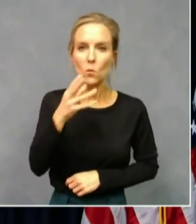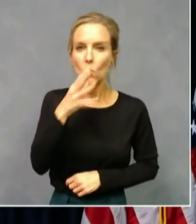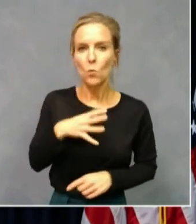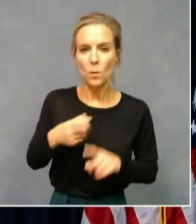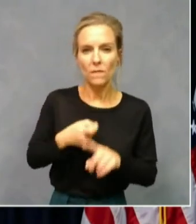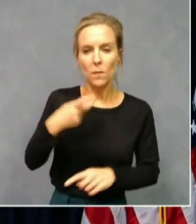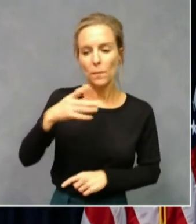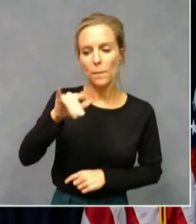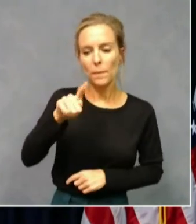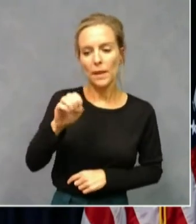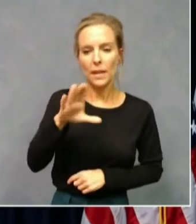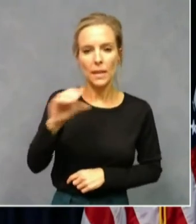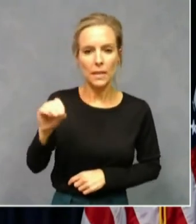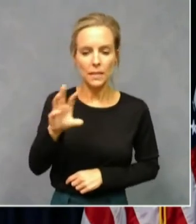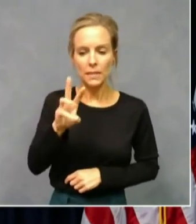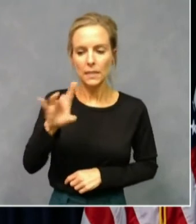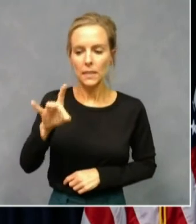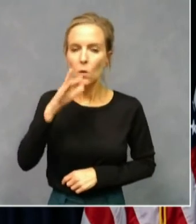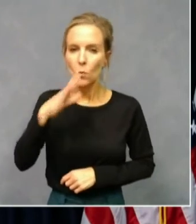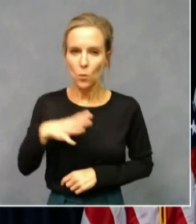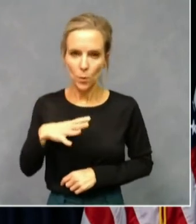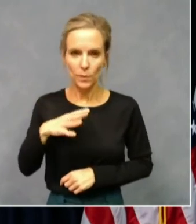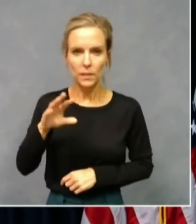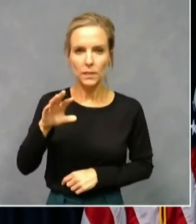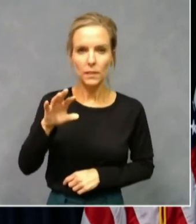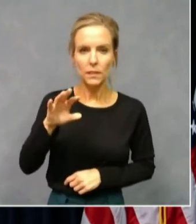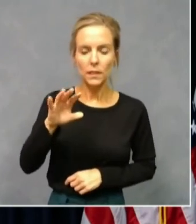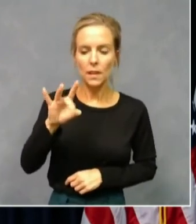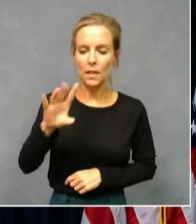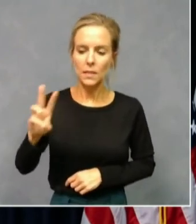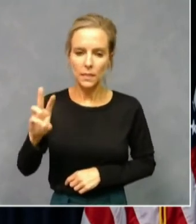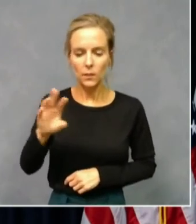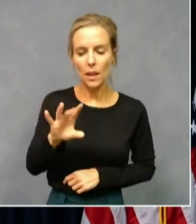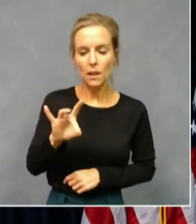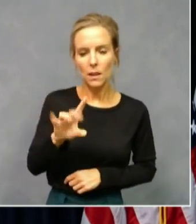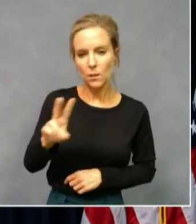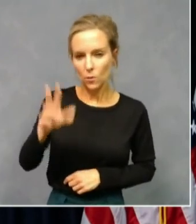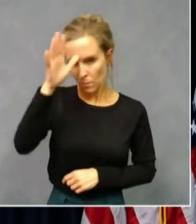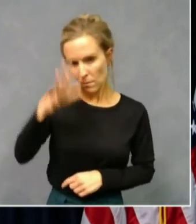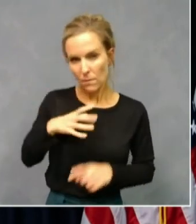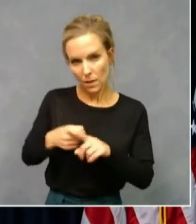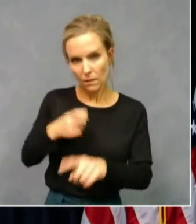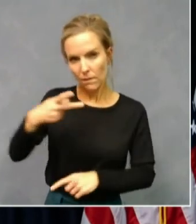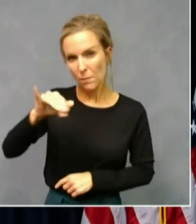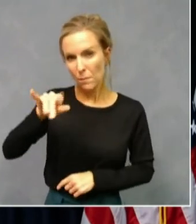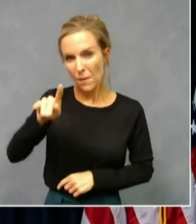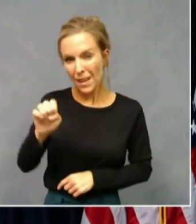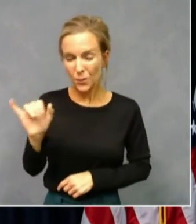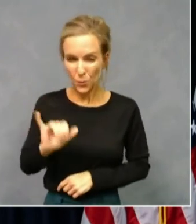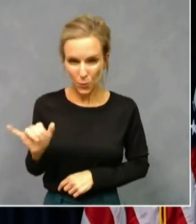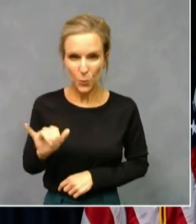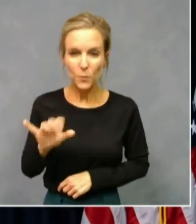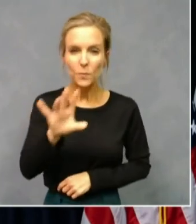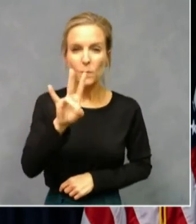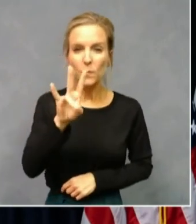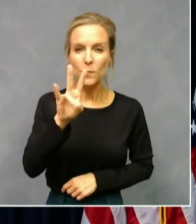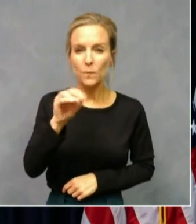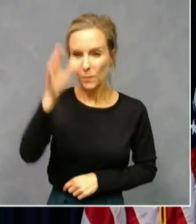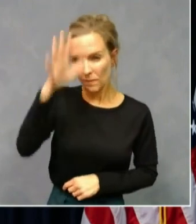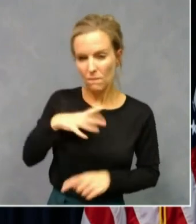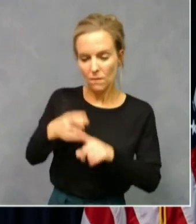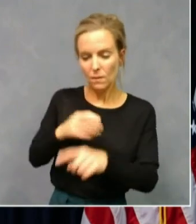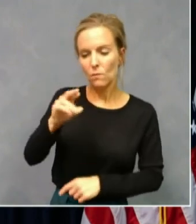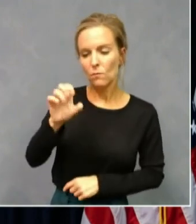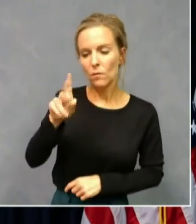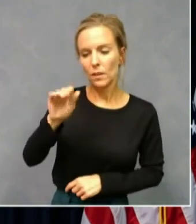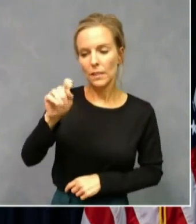68-year-old woman and an 86-year-old woman, and an 82-year-old man from Pike II, a 70-year-old man from Rockcastle County, and a